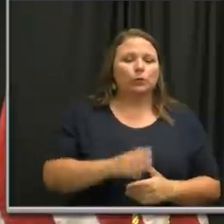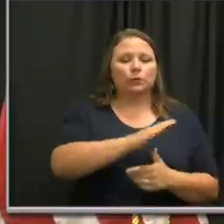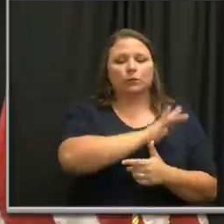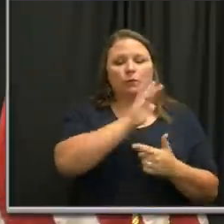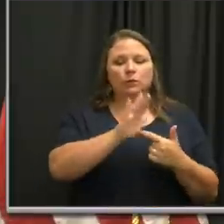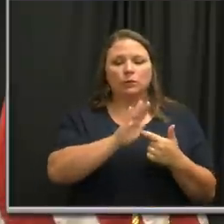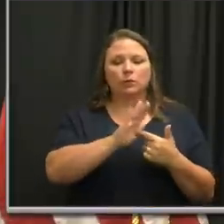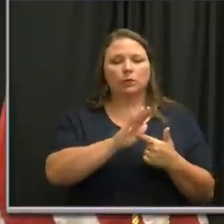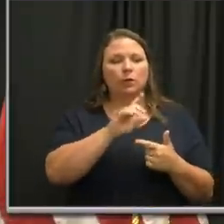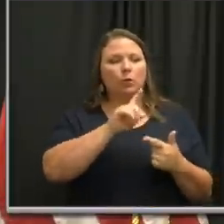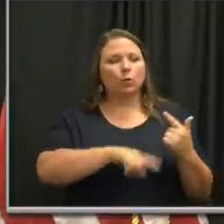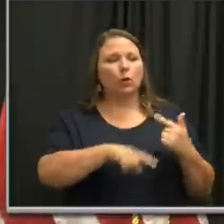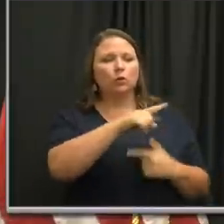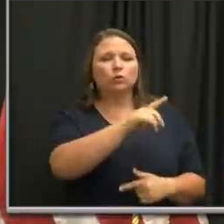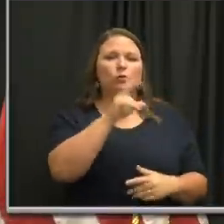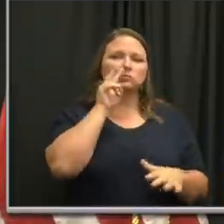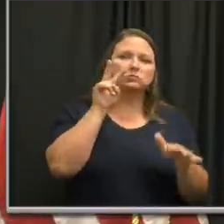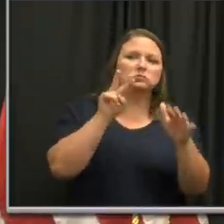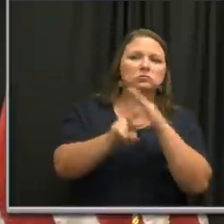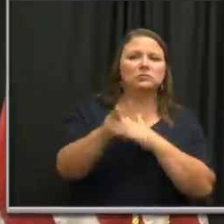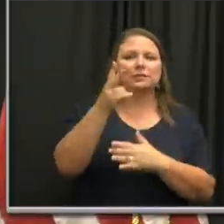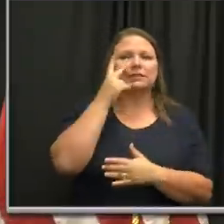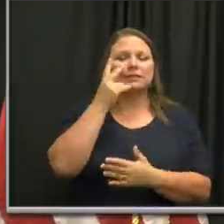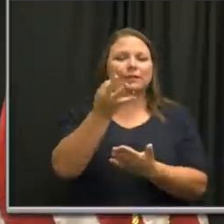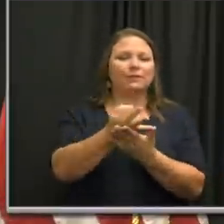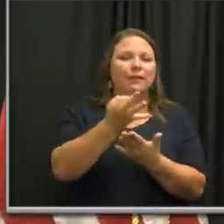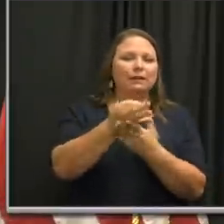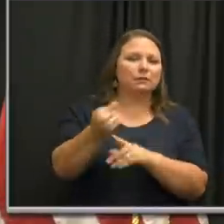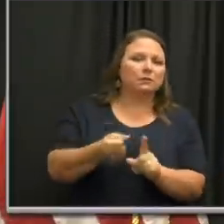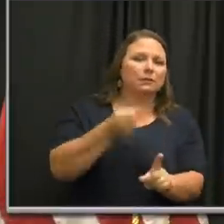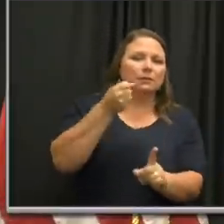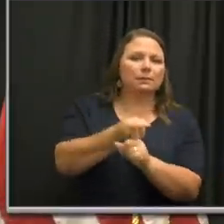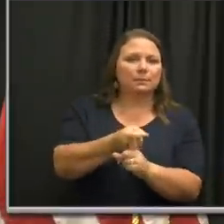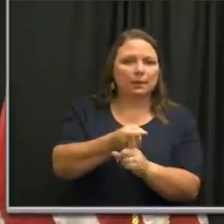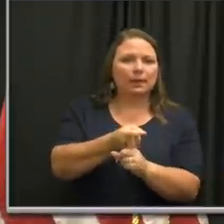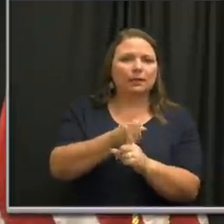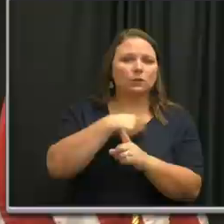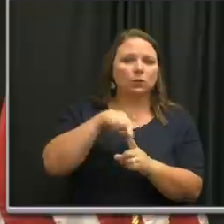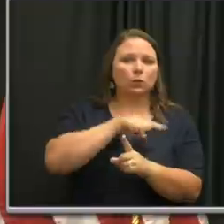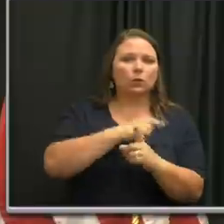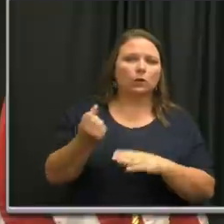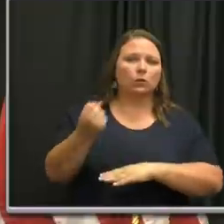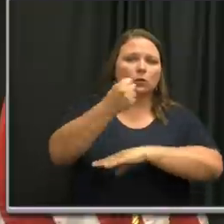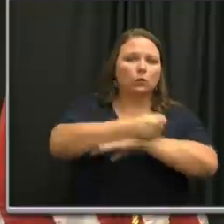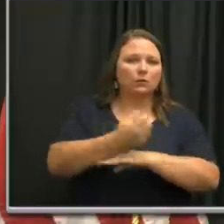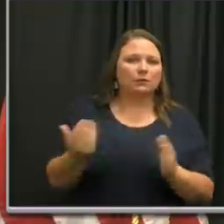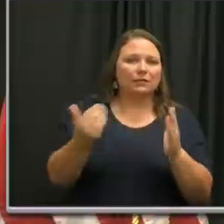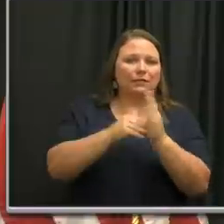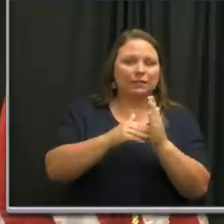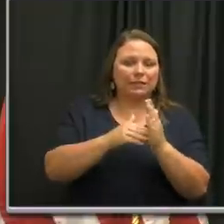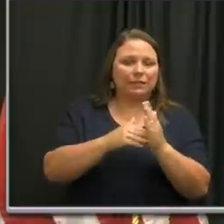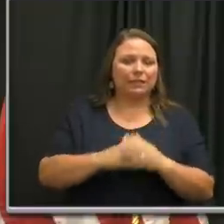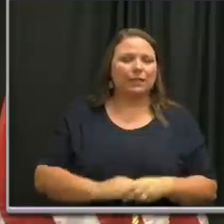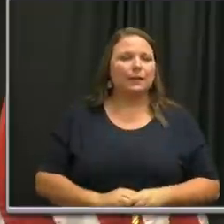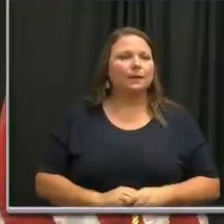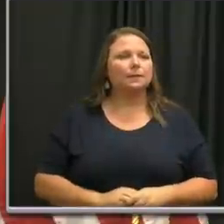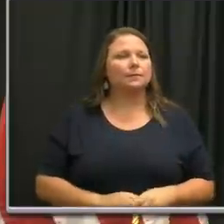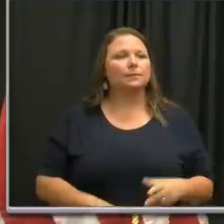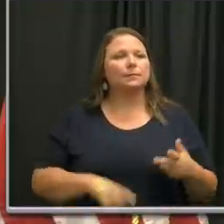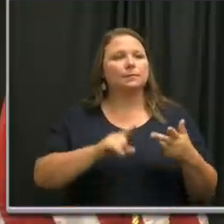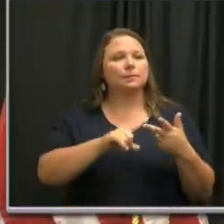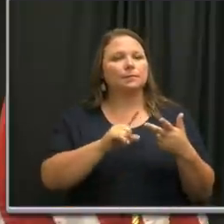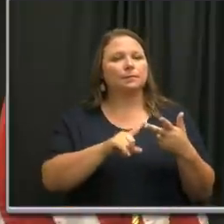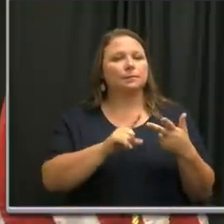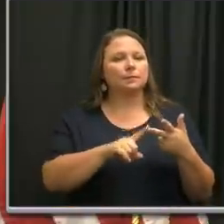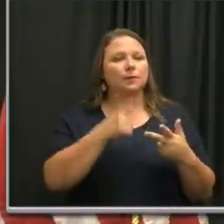what do you perceive to be the financial impact as we are, uh, closing down a number of venues? And then